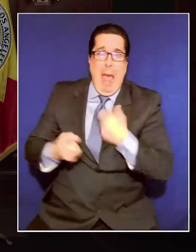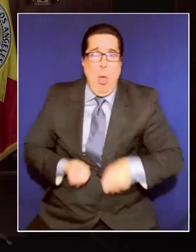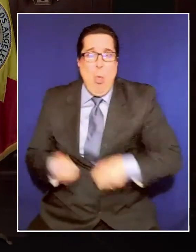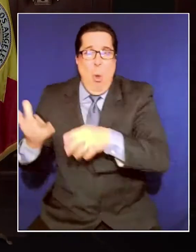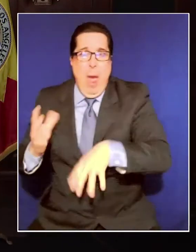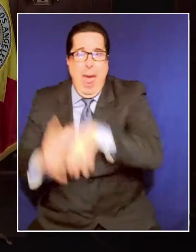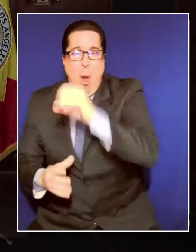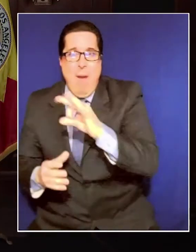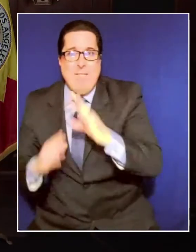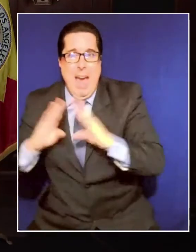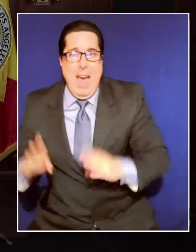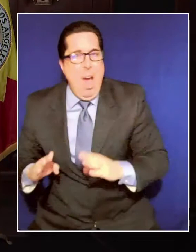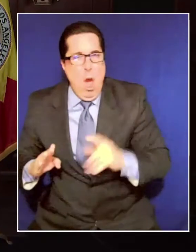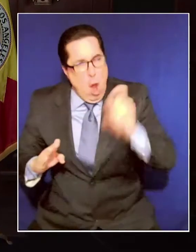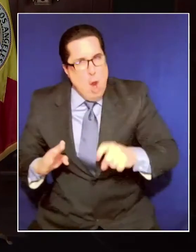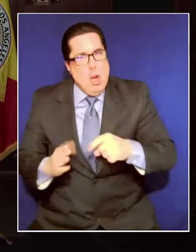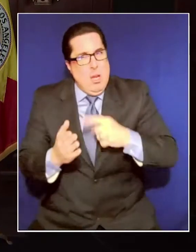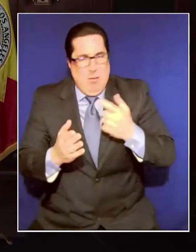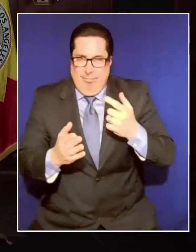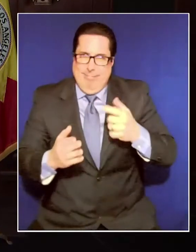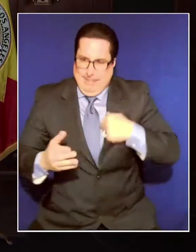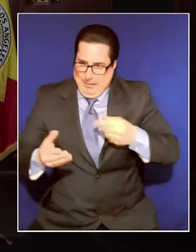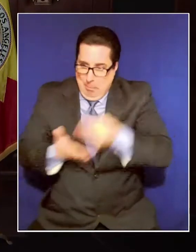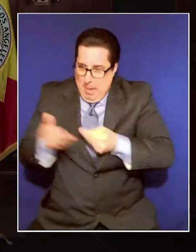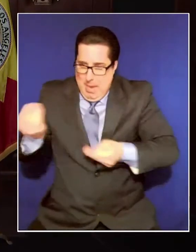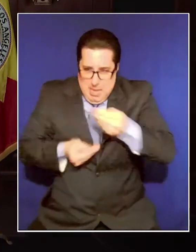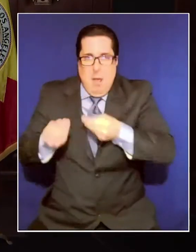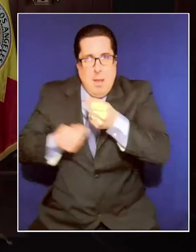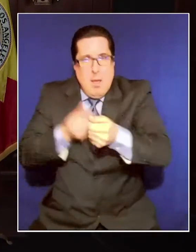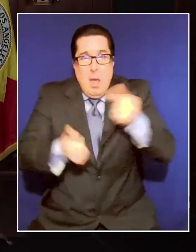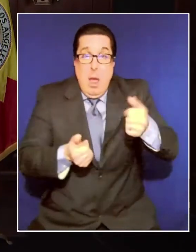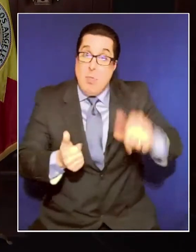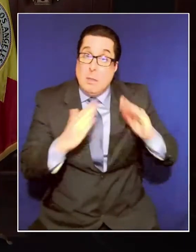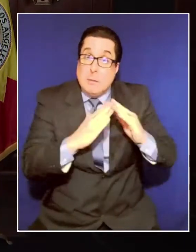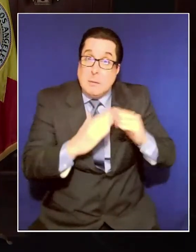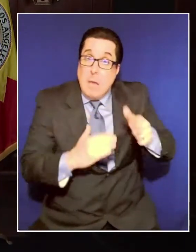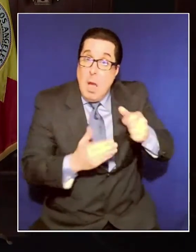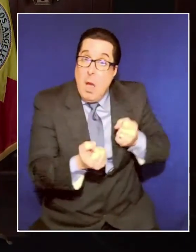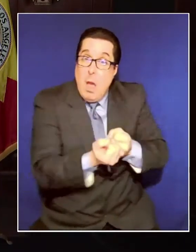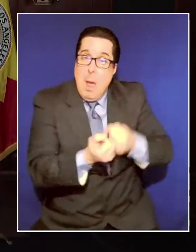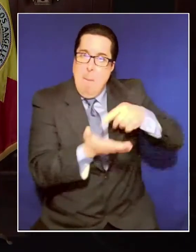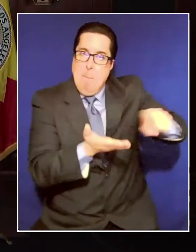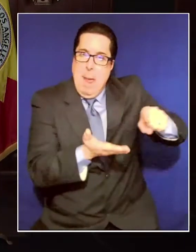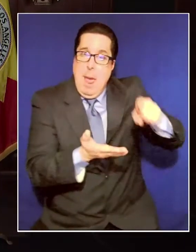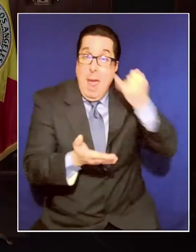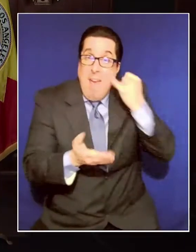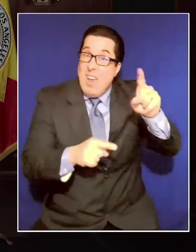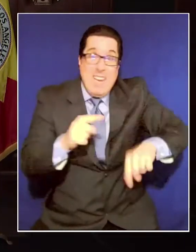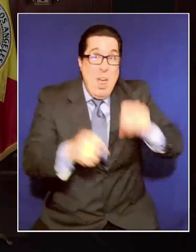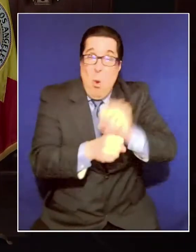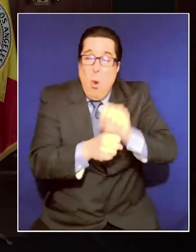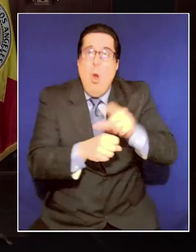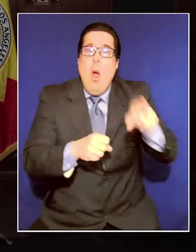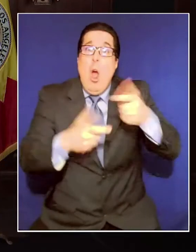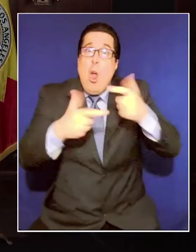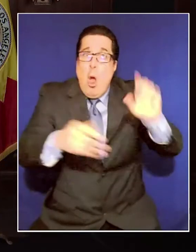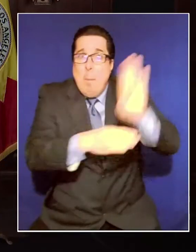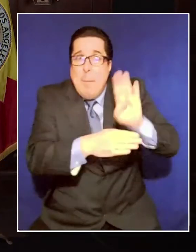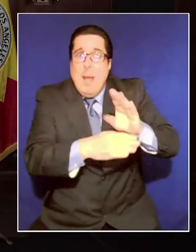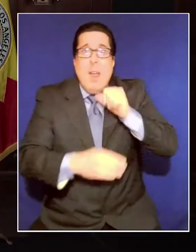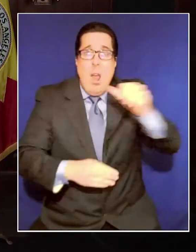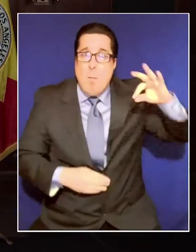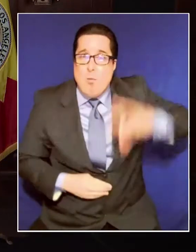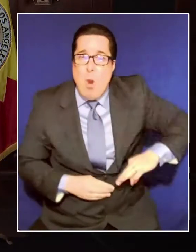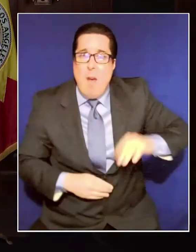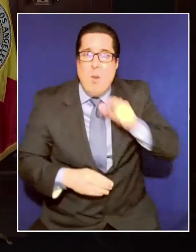of this pandemic, the City established a supplemental paid leave policy for employees of large businesses and non-profits who had been